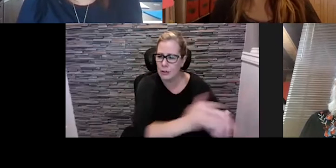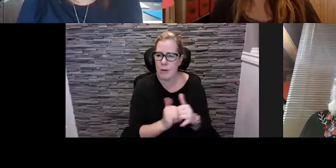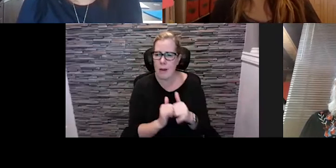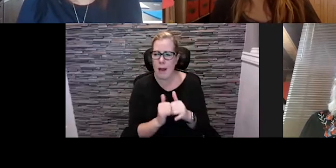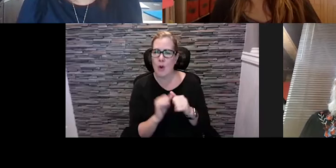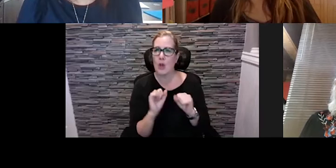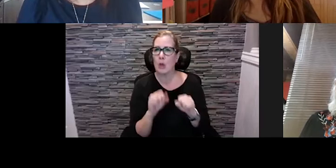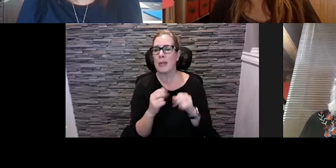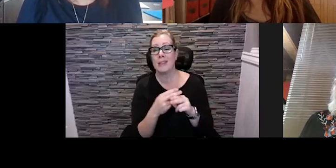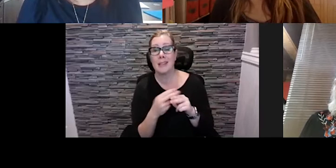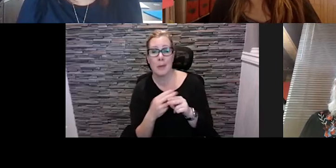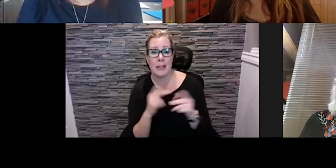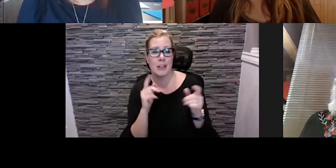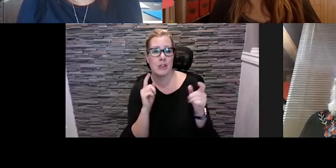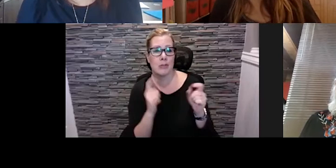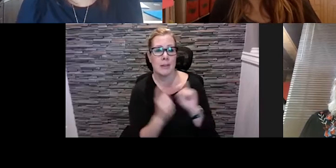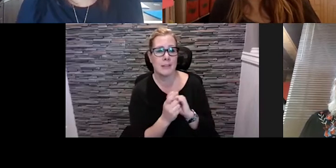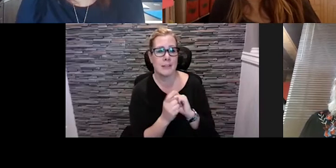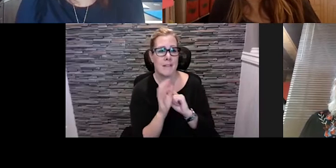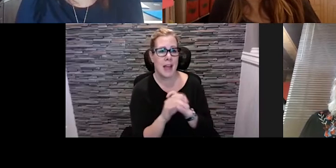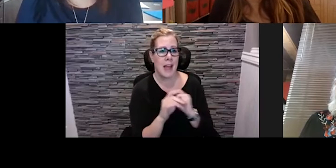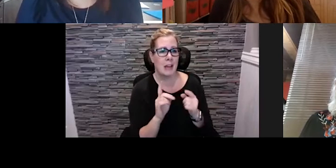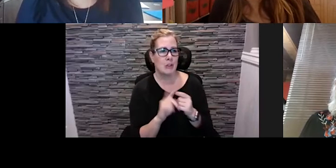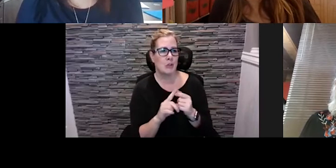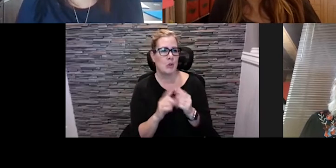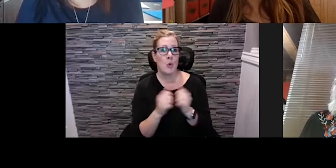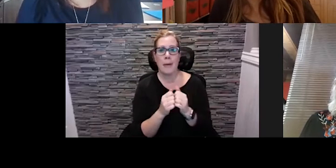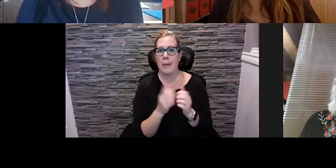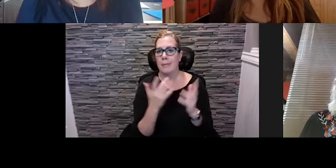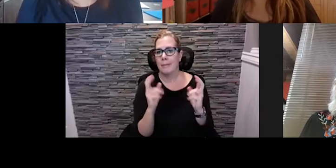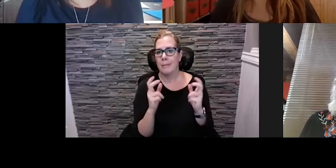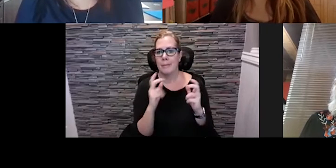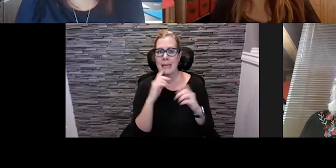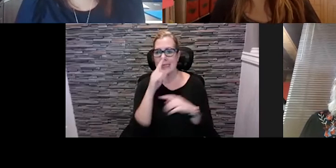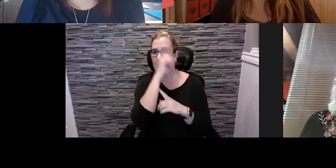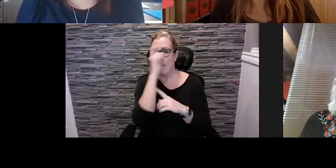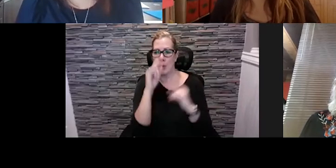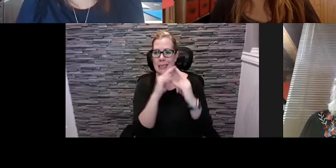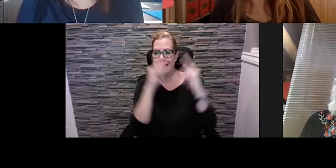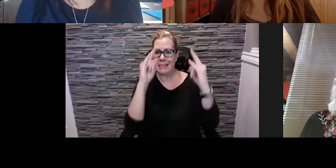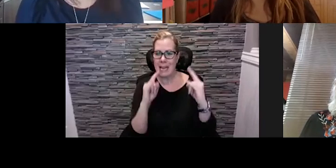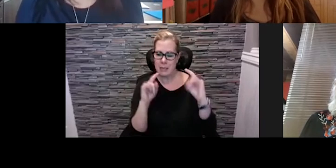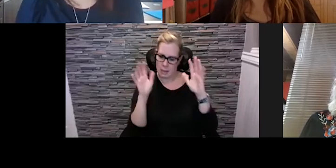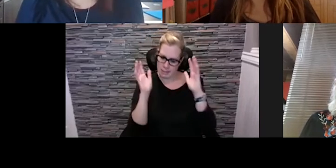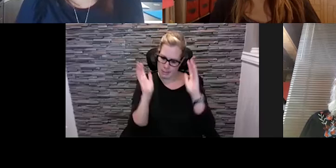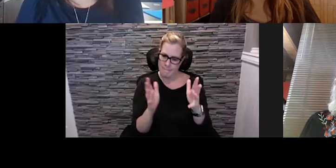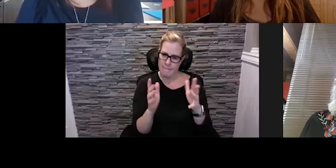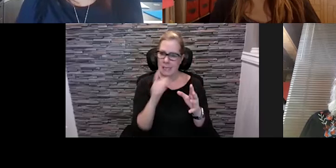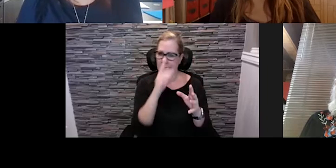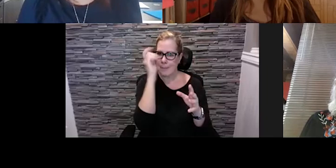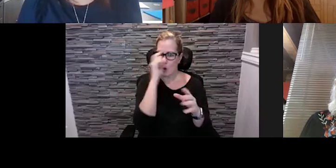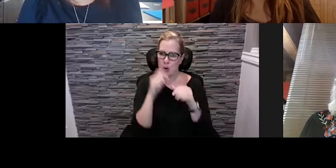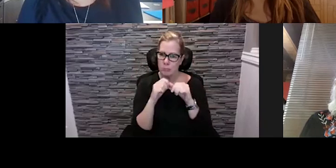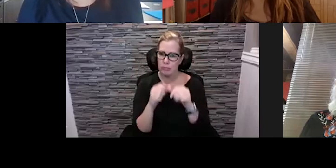temporarily transform them into you know with some permanent tent that was up all summer and groups just came in and used them or how we could